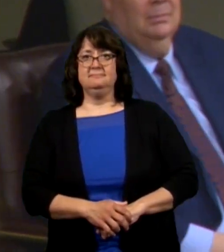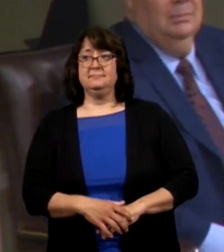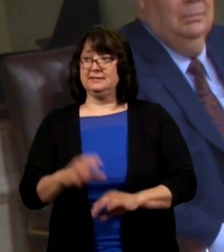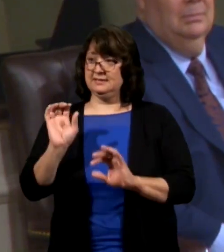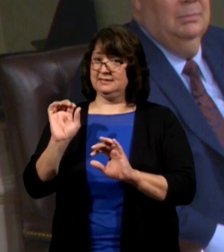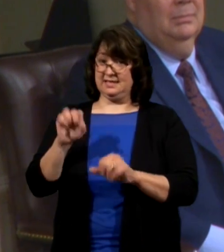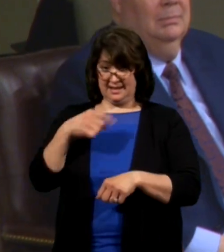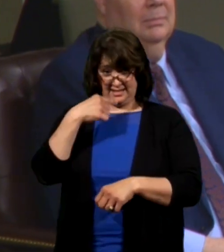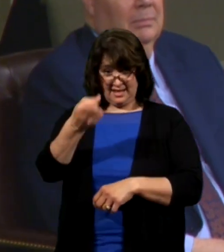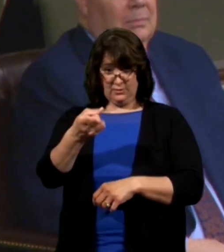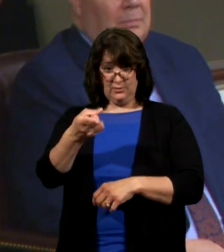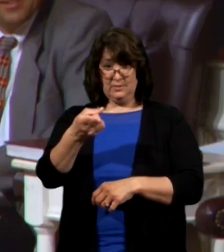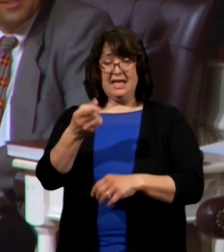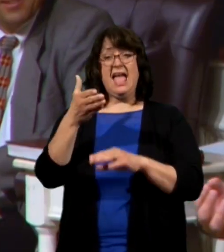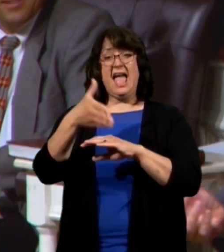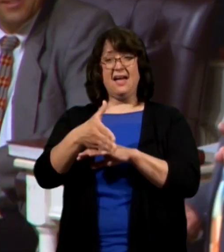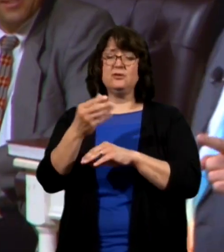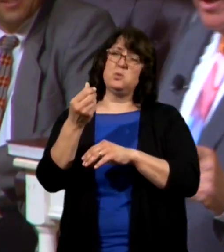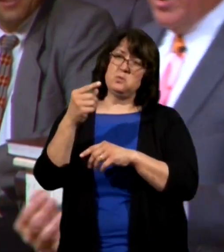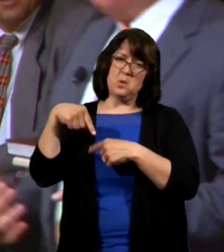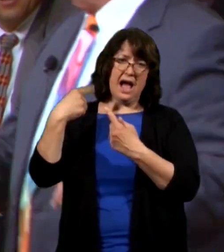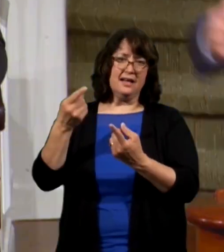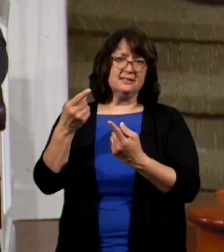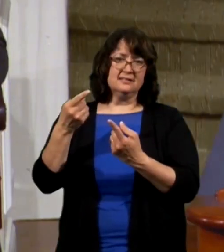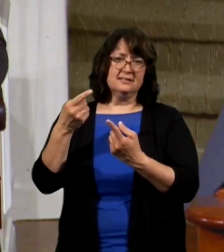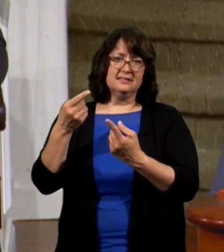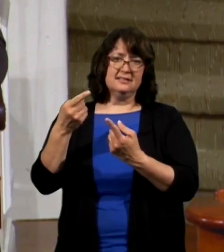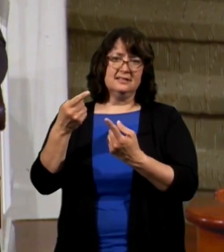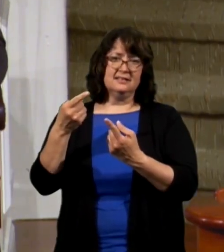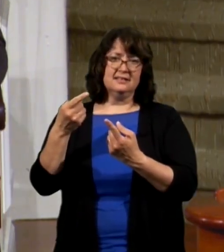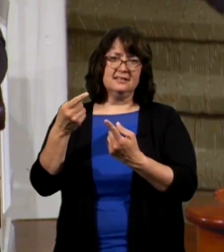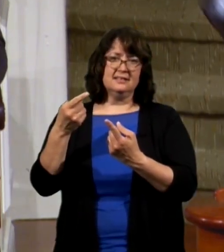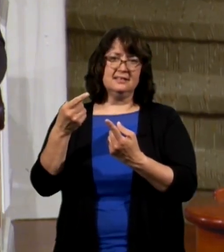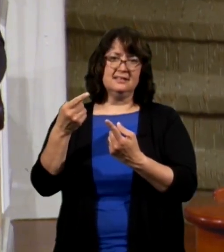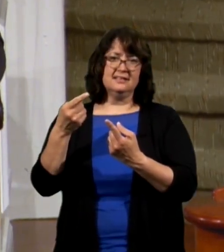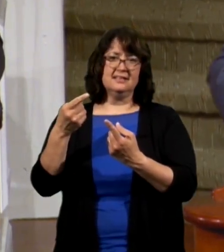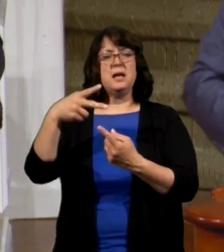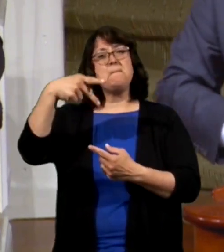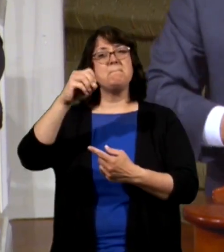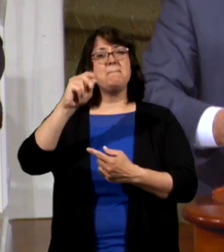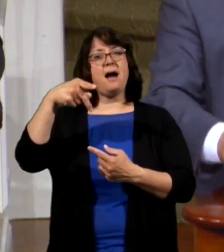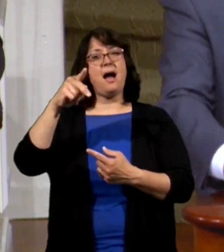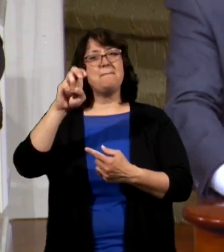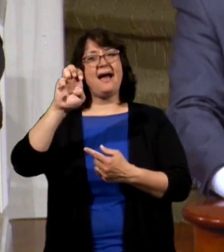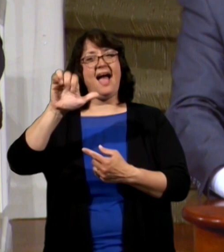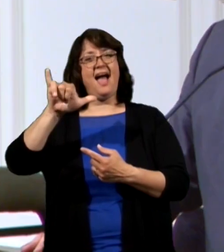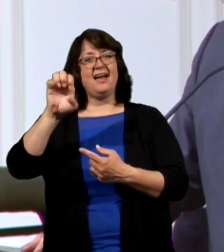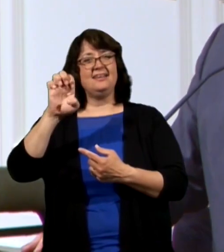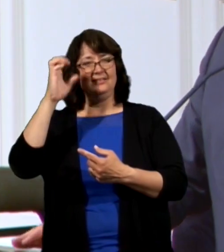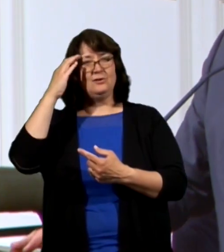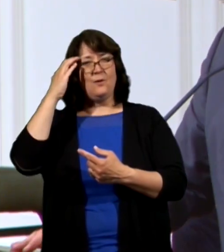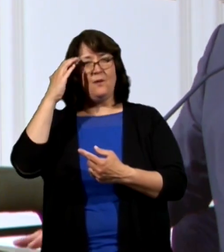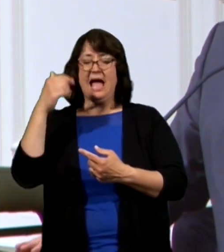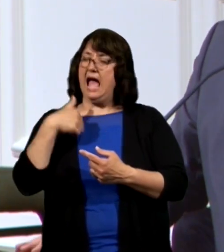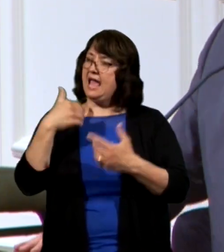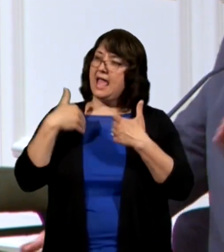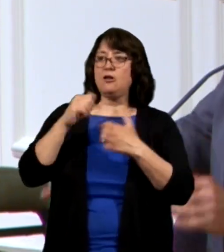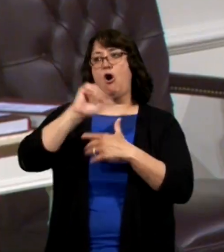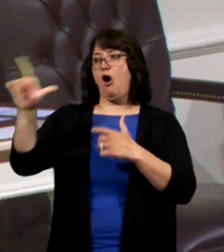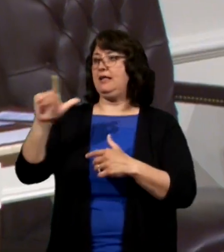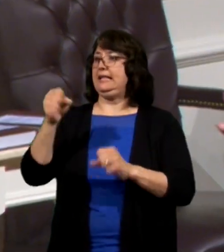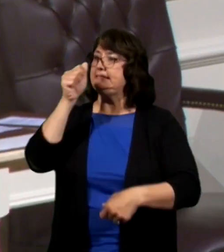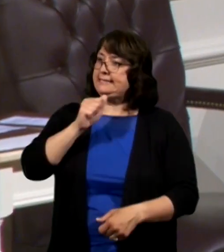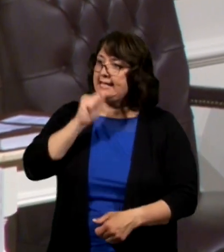I tell you after a little while the Popeye that was one of my heroes I've had all I can stands I can't